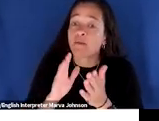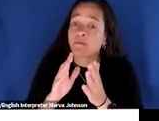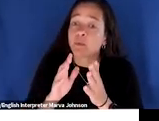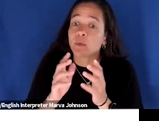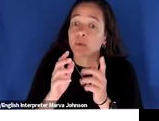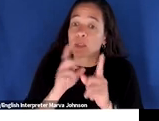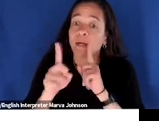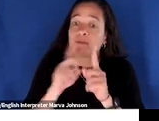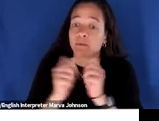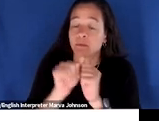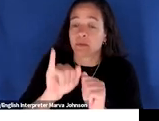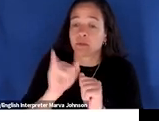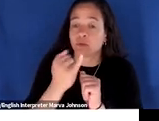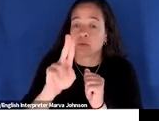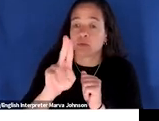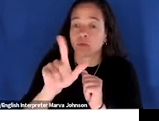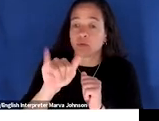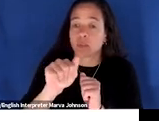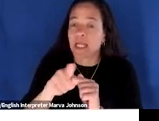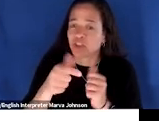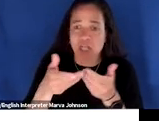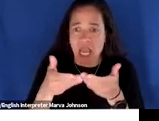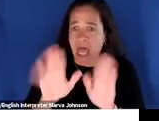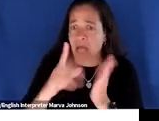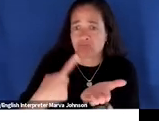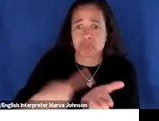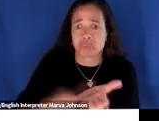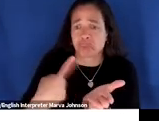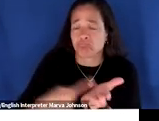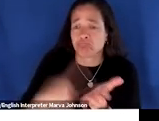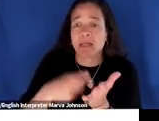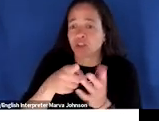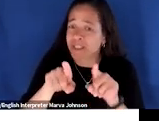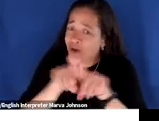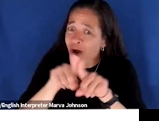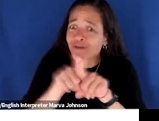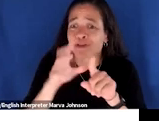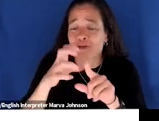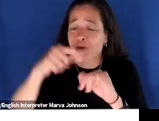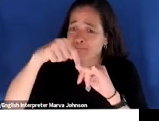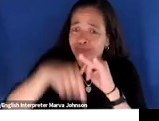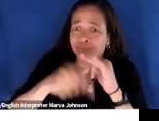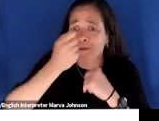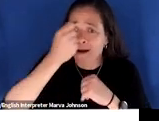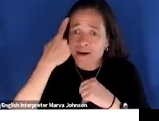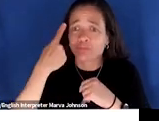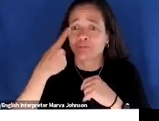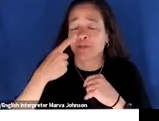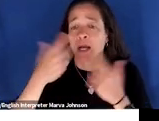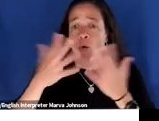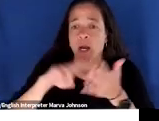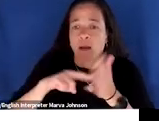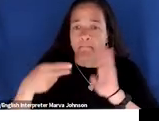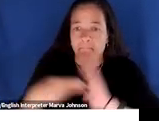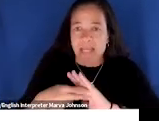that she you know she let it be a conversation she also wanted to dig into you know what does it mean to be on the climate solutions desk as a